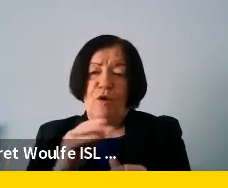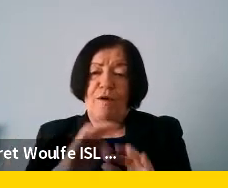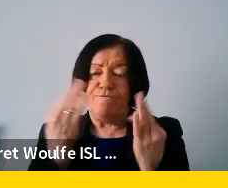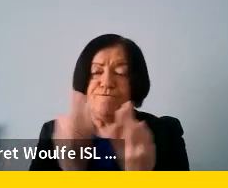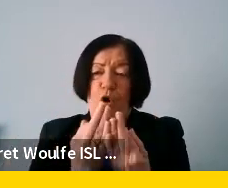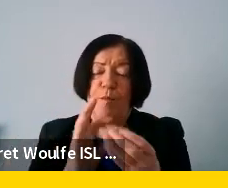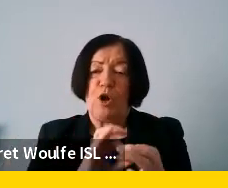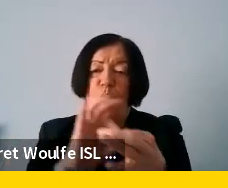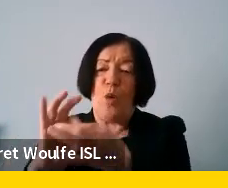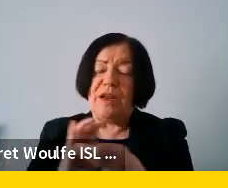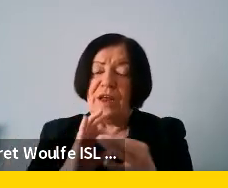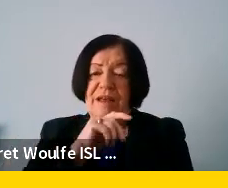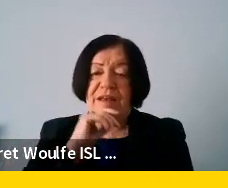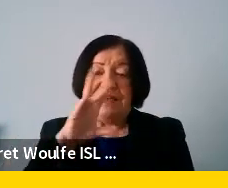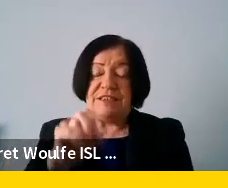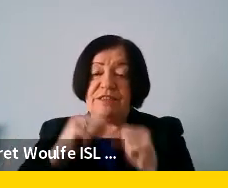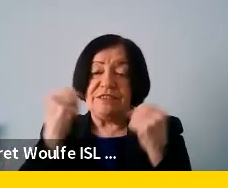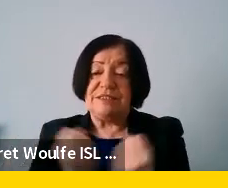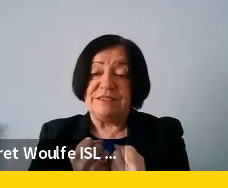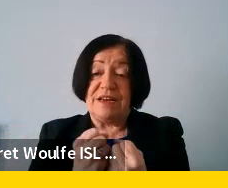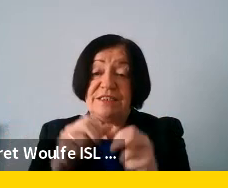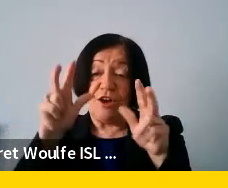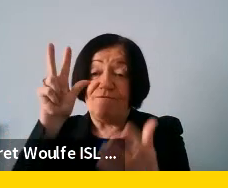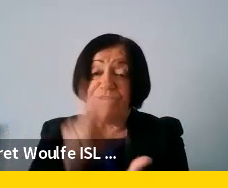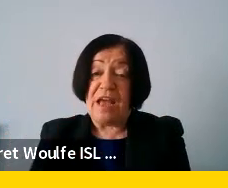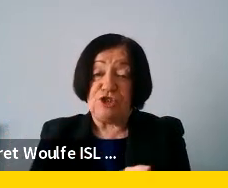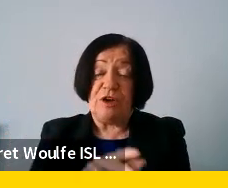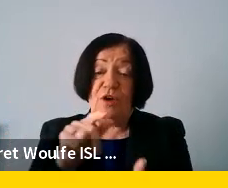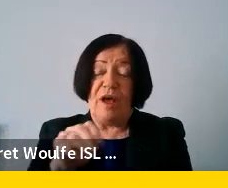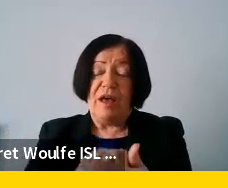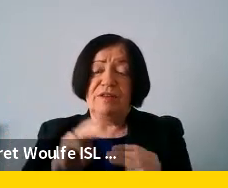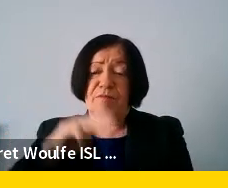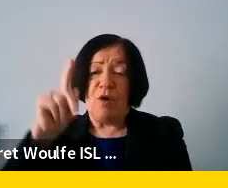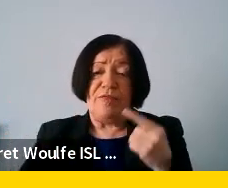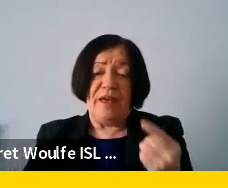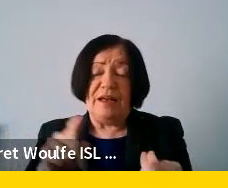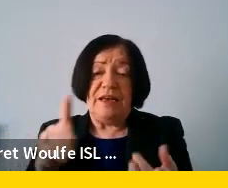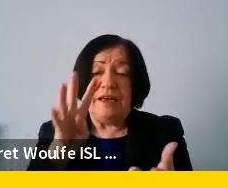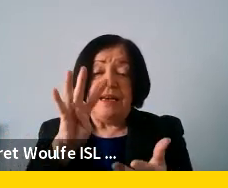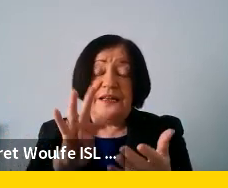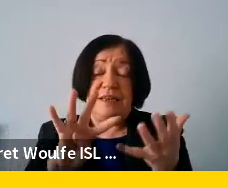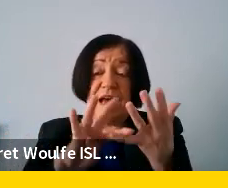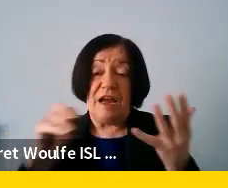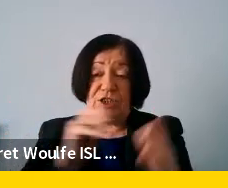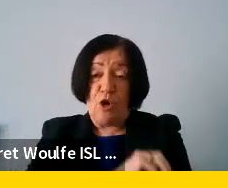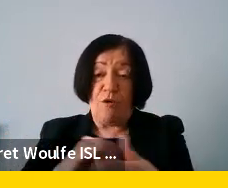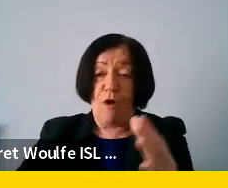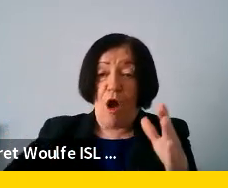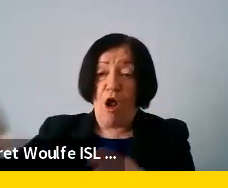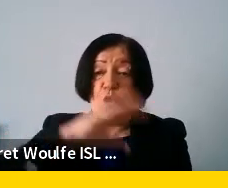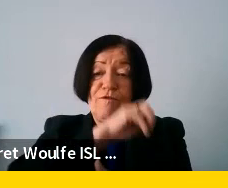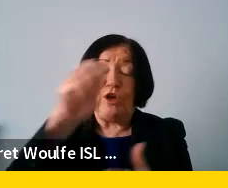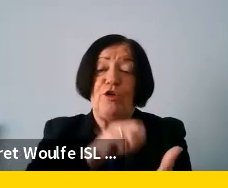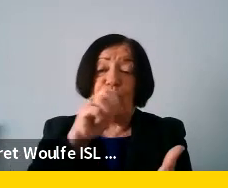a coalition called the civil society convention which has more than 90 organizations all over europe we